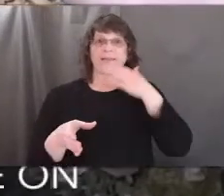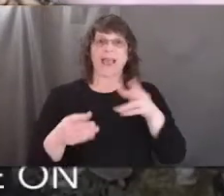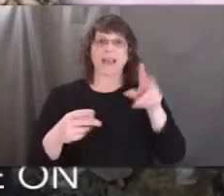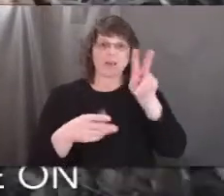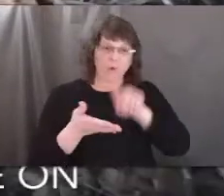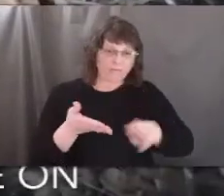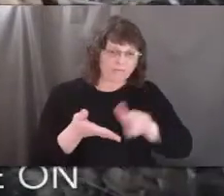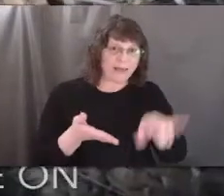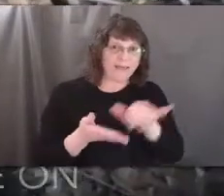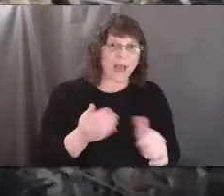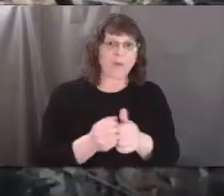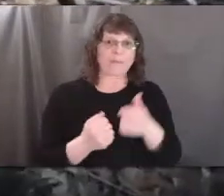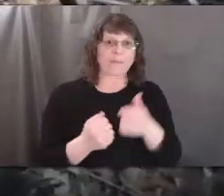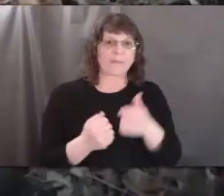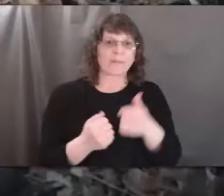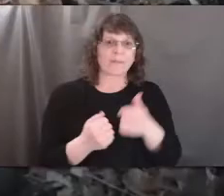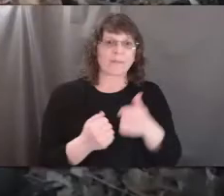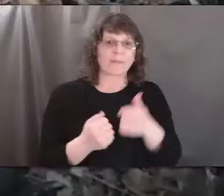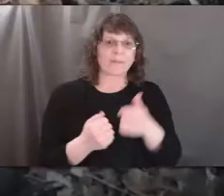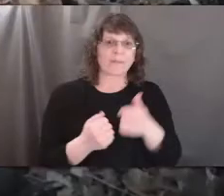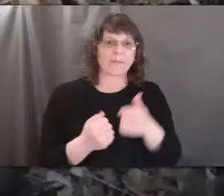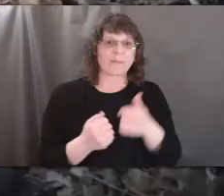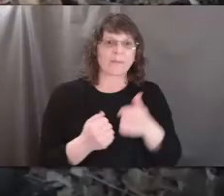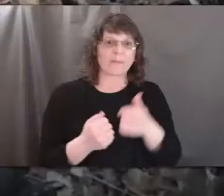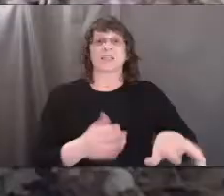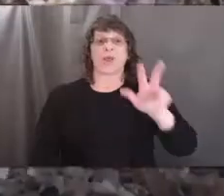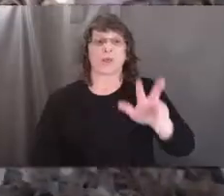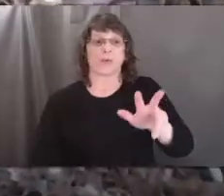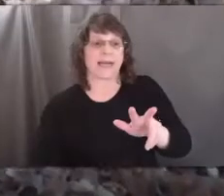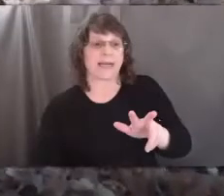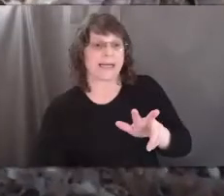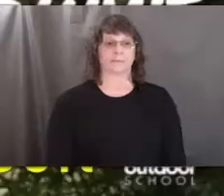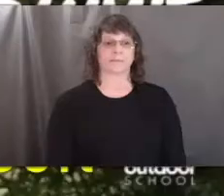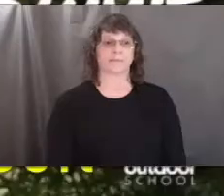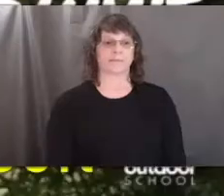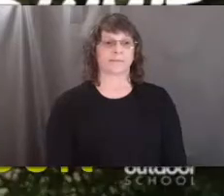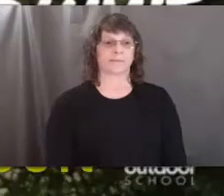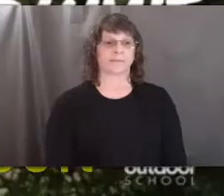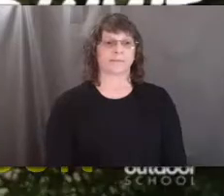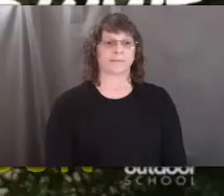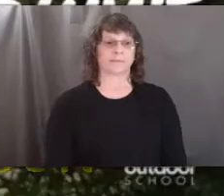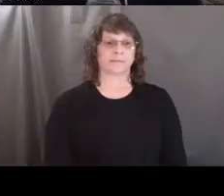with me. And now we're gonna move on to phase three. And phase three is...